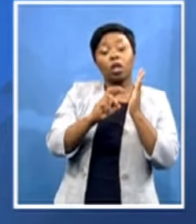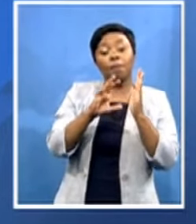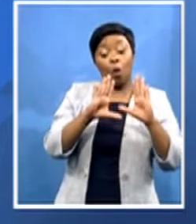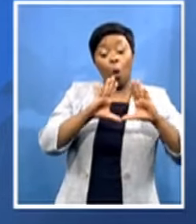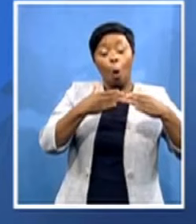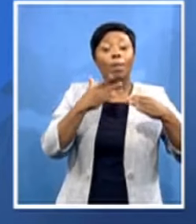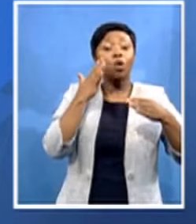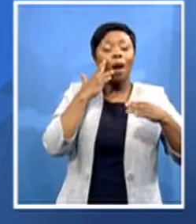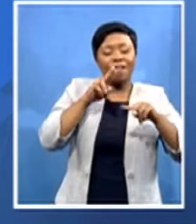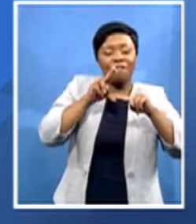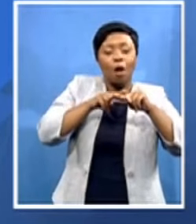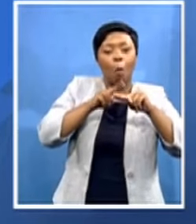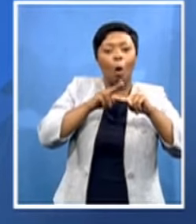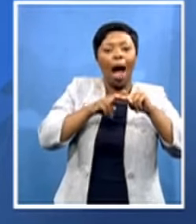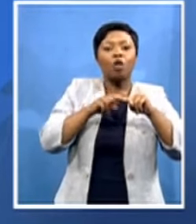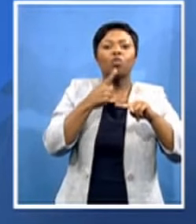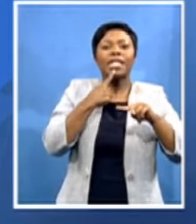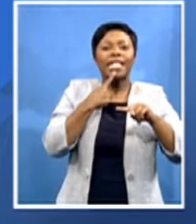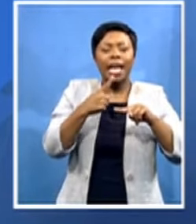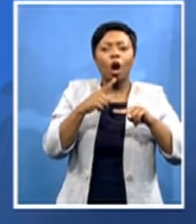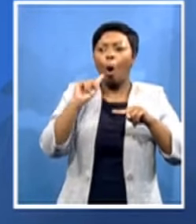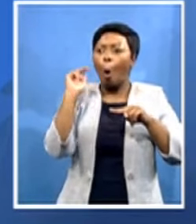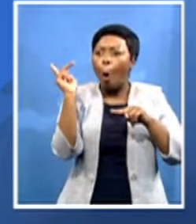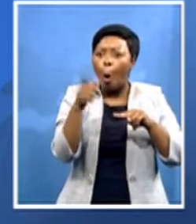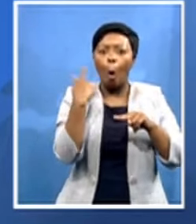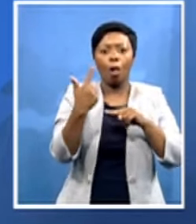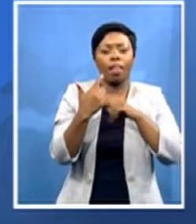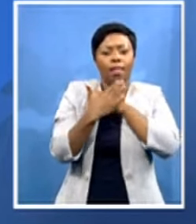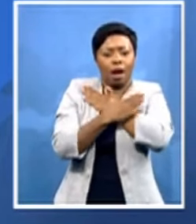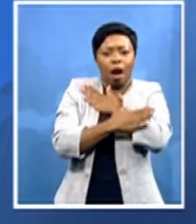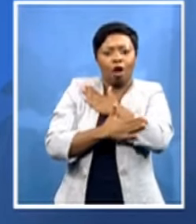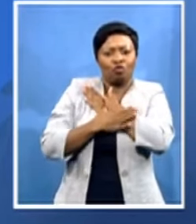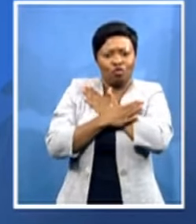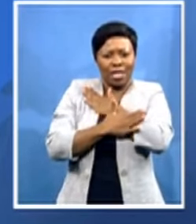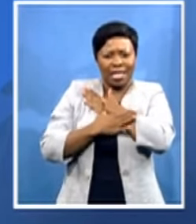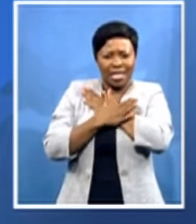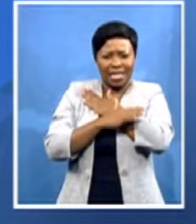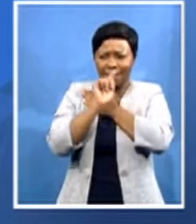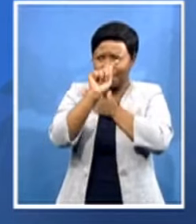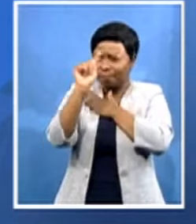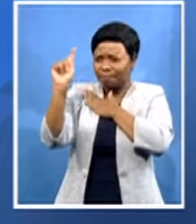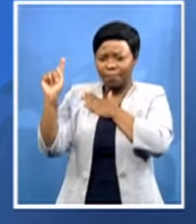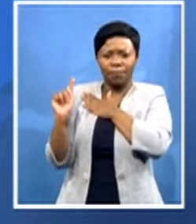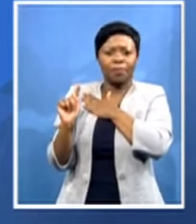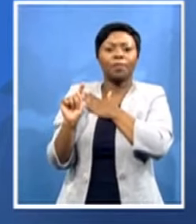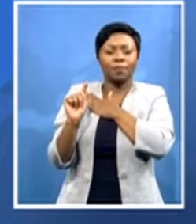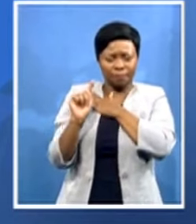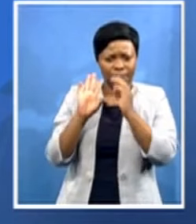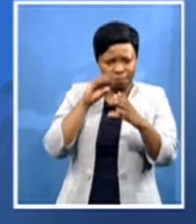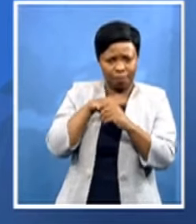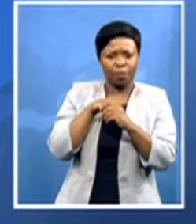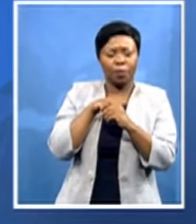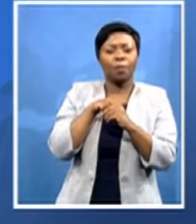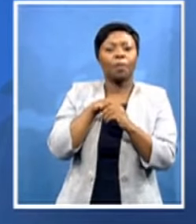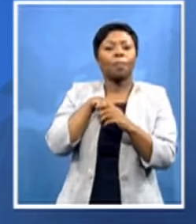seeing importance of that because the the northern region has very few countries as